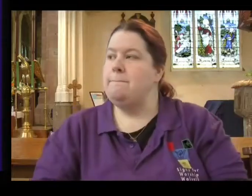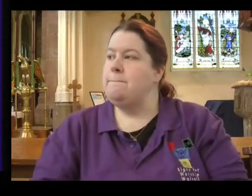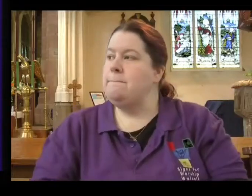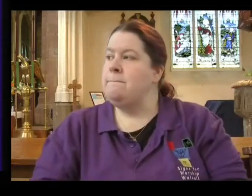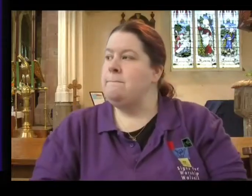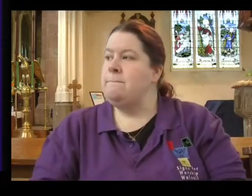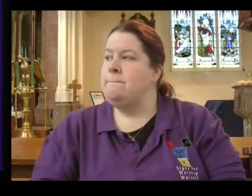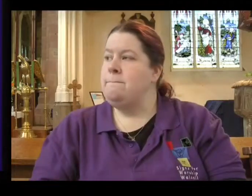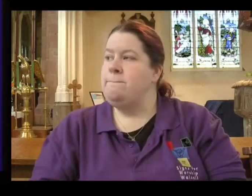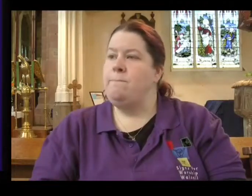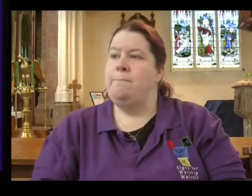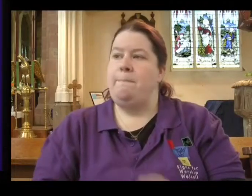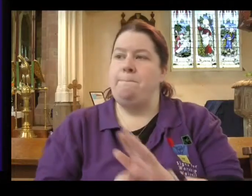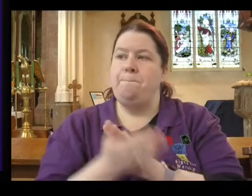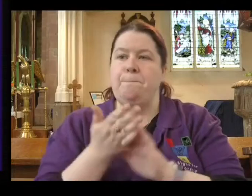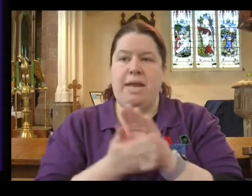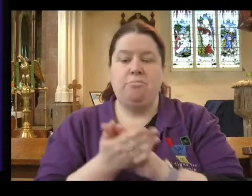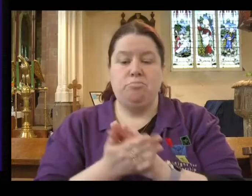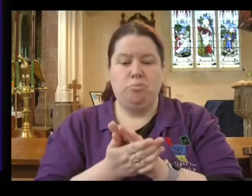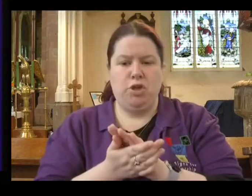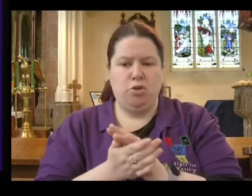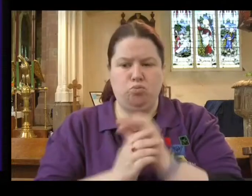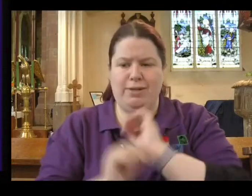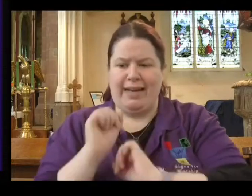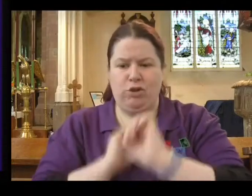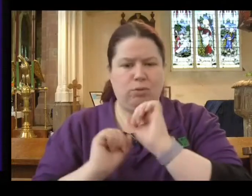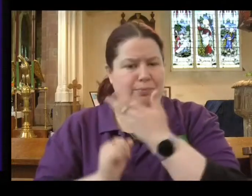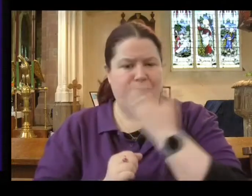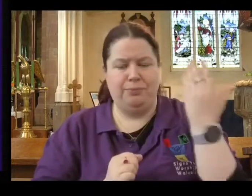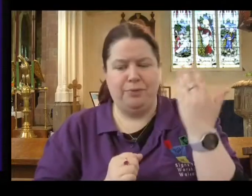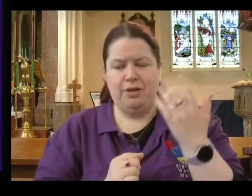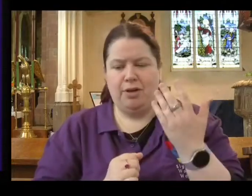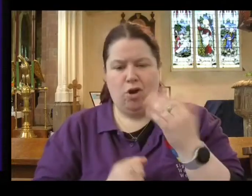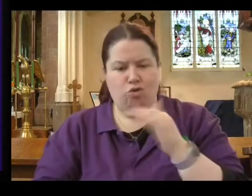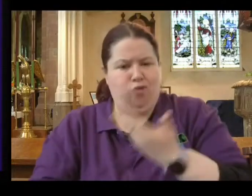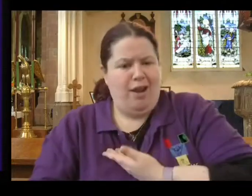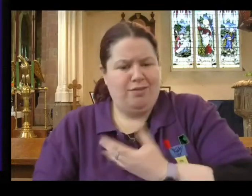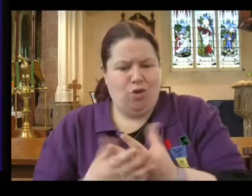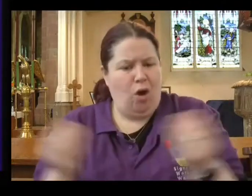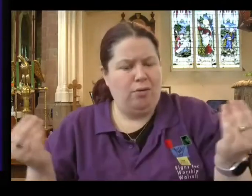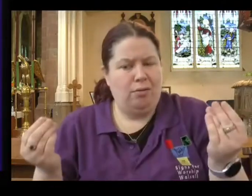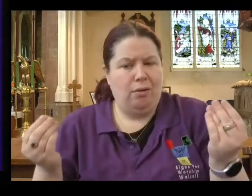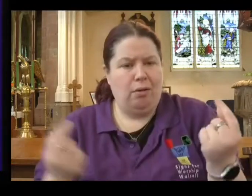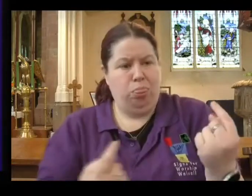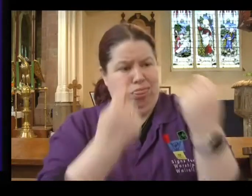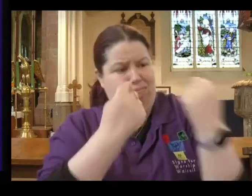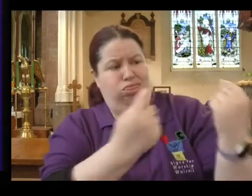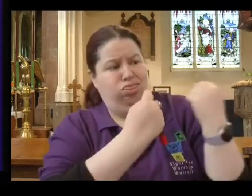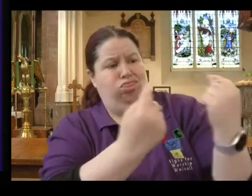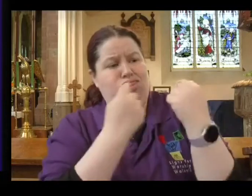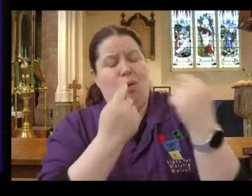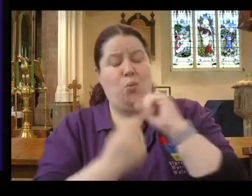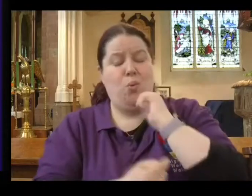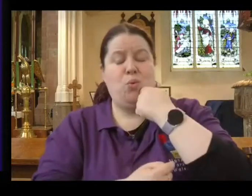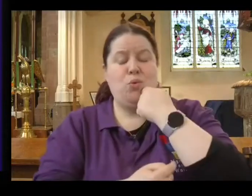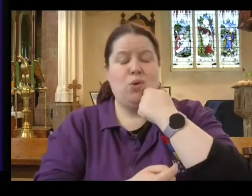protection and the perks that being in these guilds would allow. It meant they could suffer persecution from others and often did.